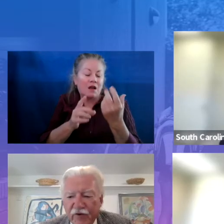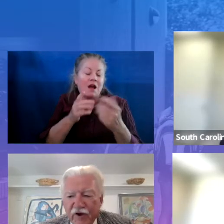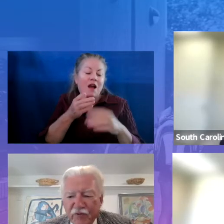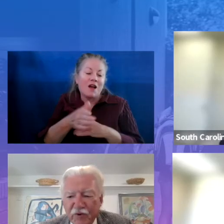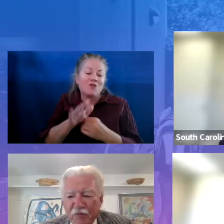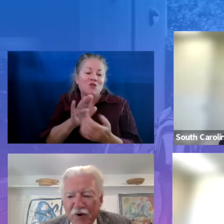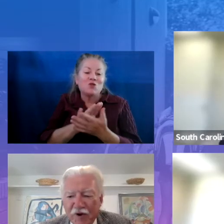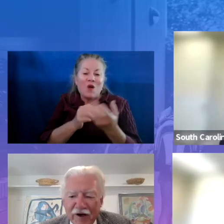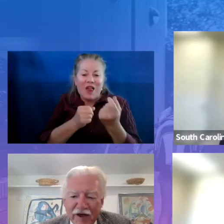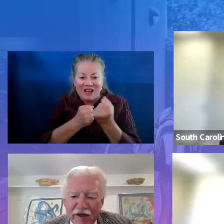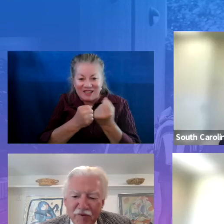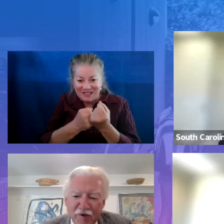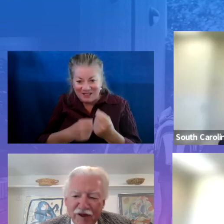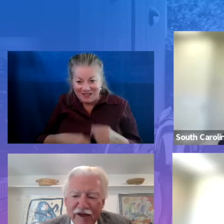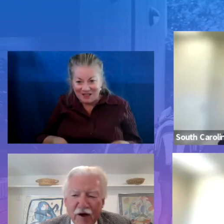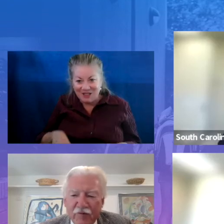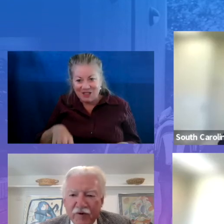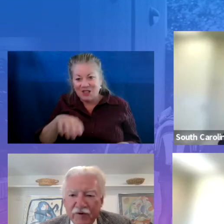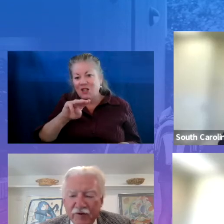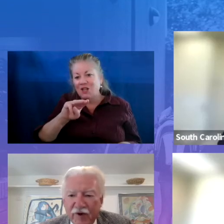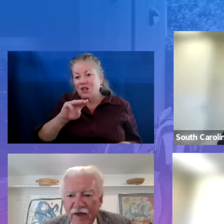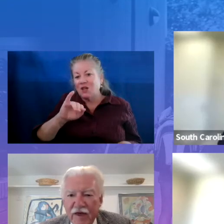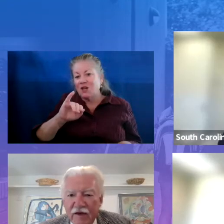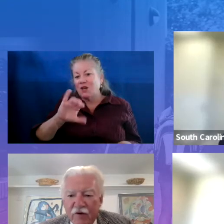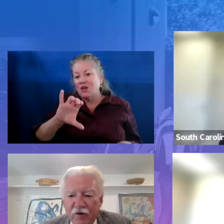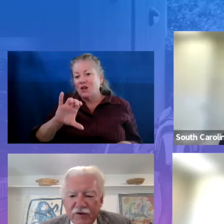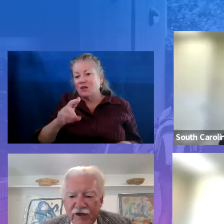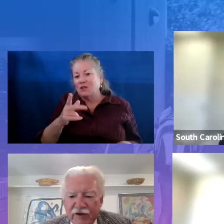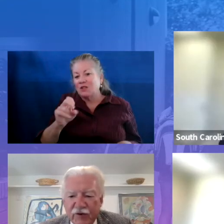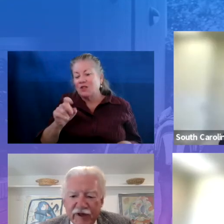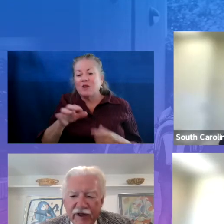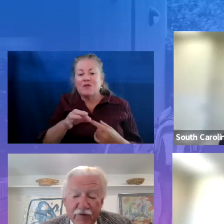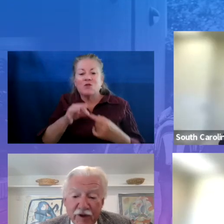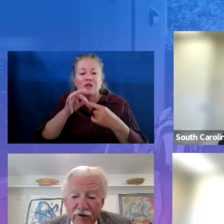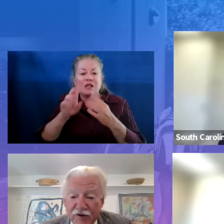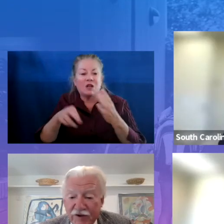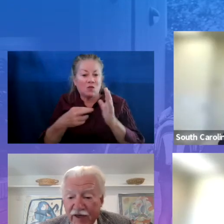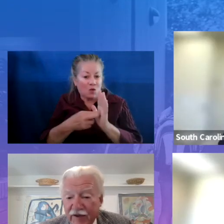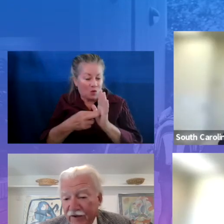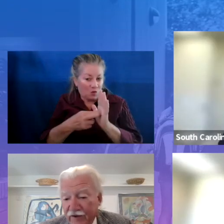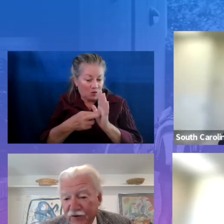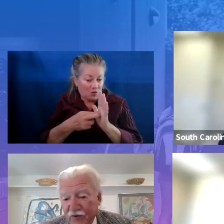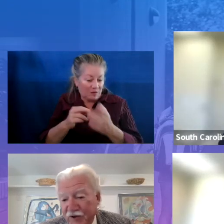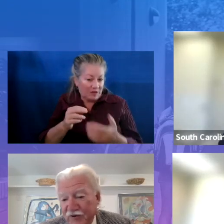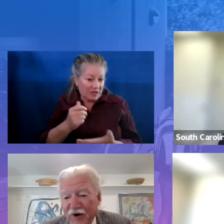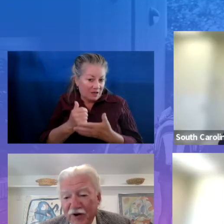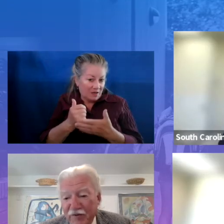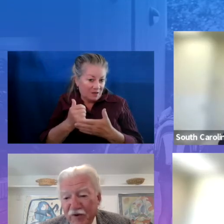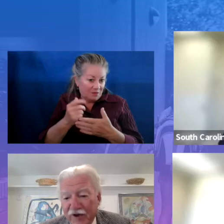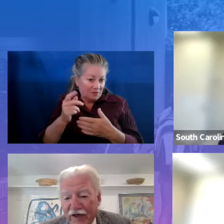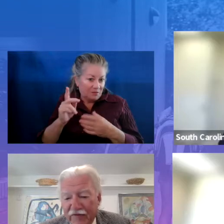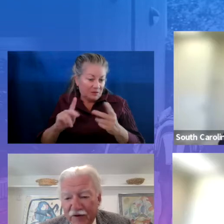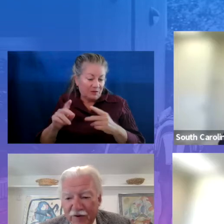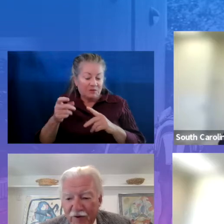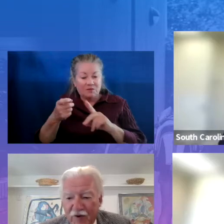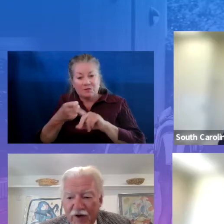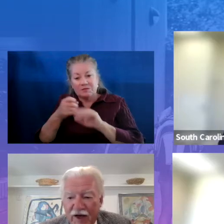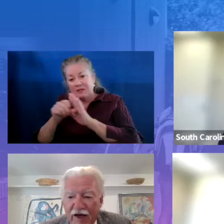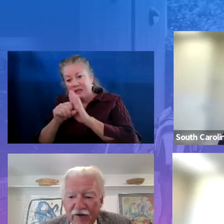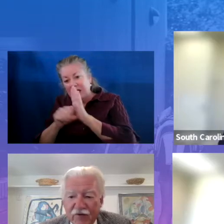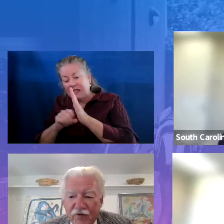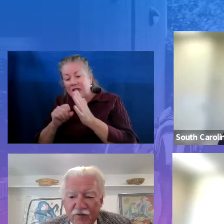a unique role here that can be really helpful to folks tuning in from either the state, school district, or community level.